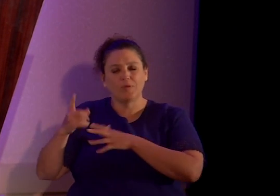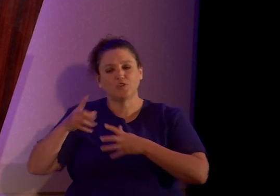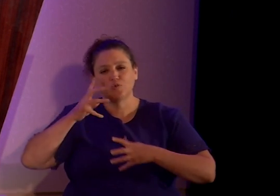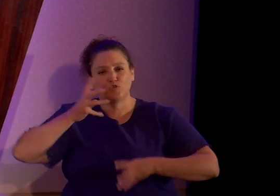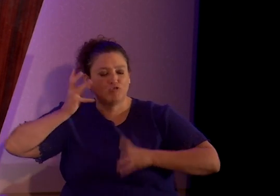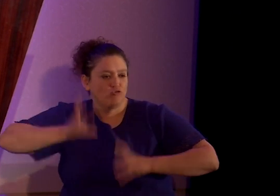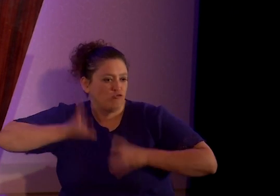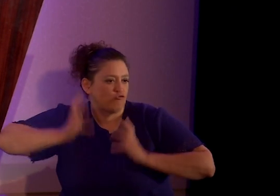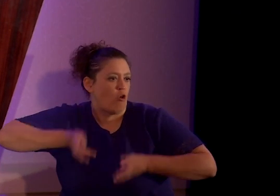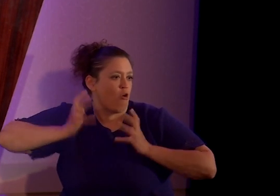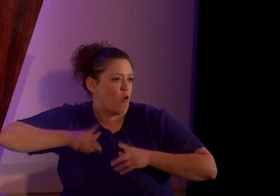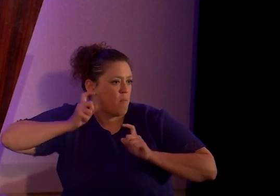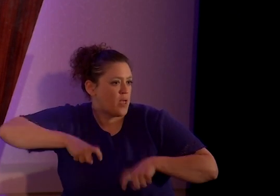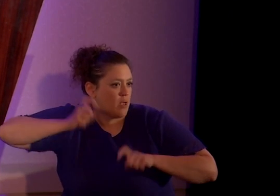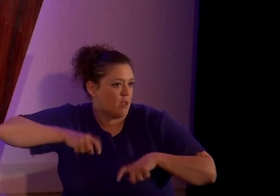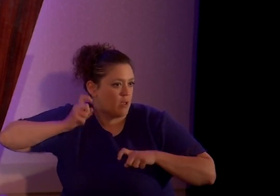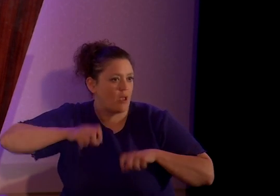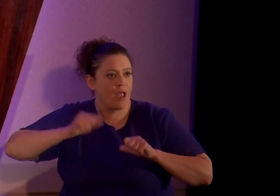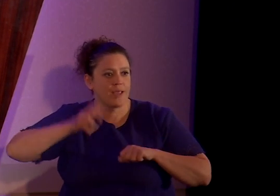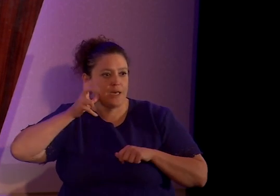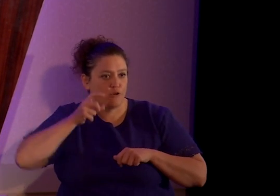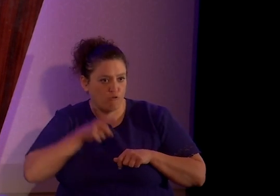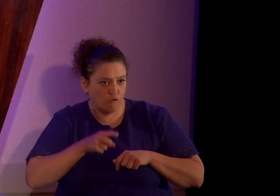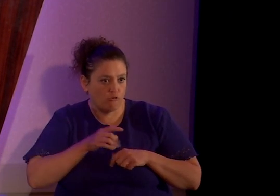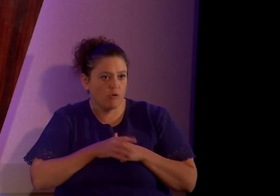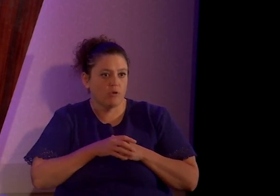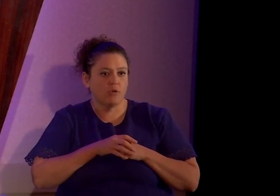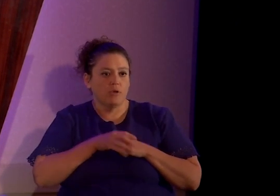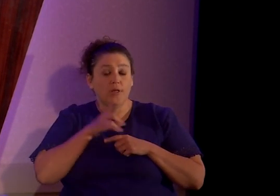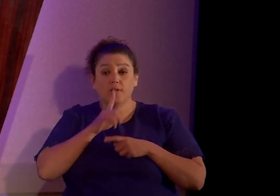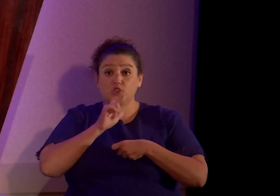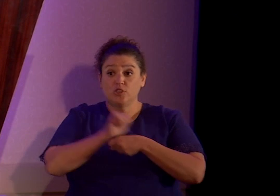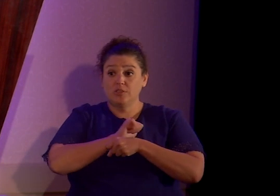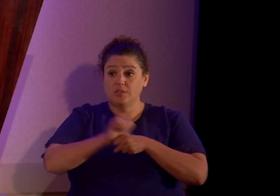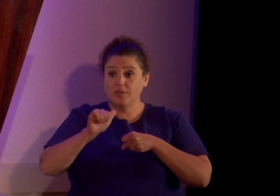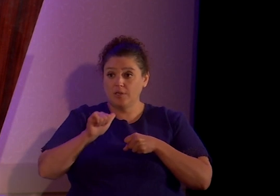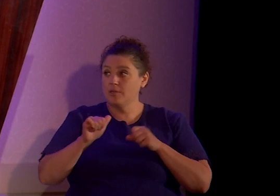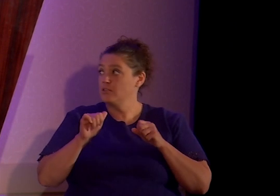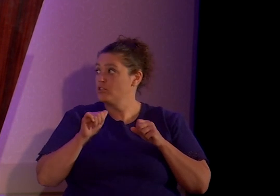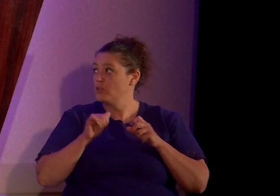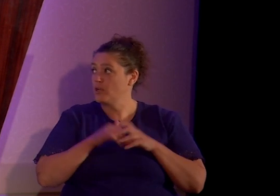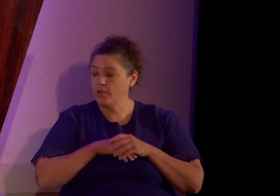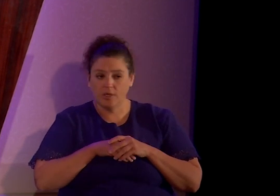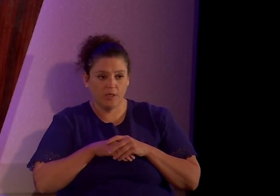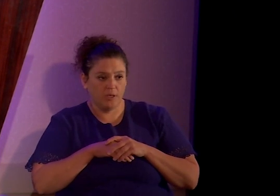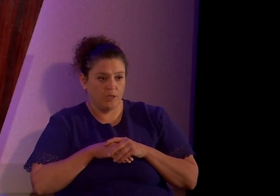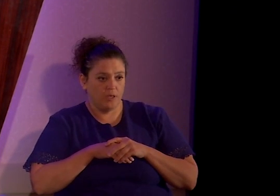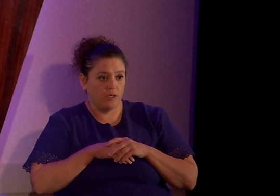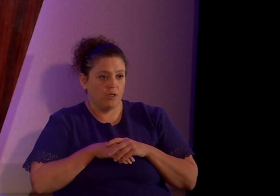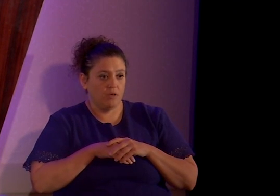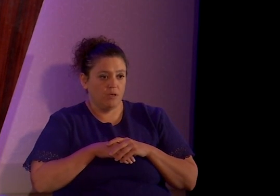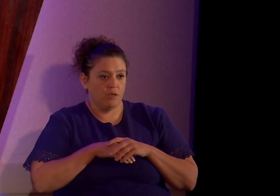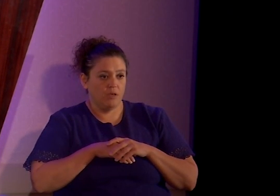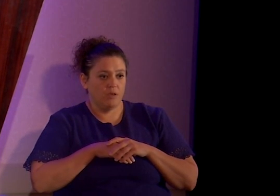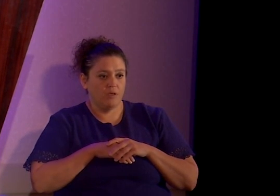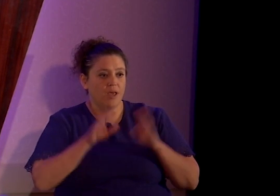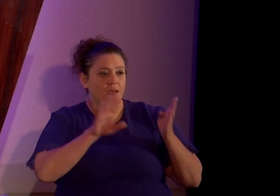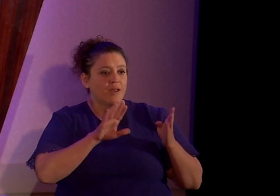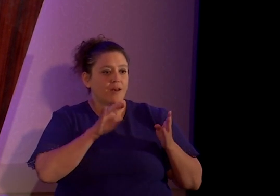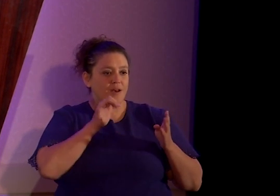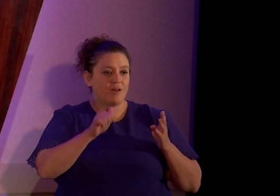in tears. I could hear her. Um, she is actually deaf, by the way, so I really appreciate the interpretation